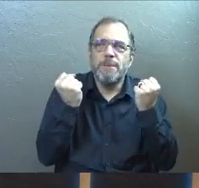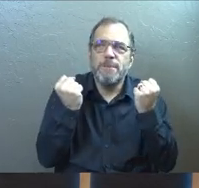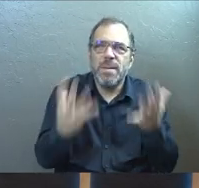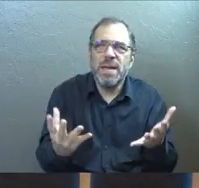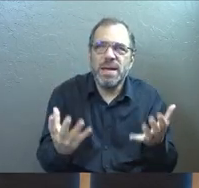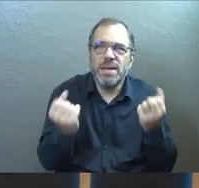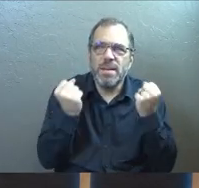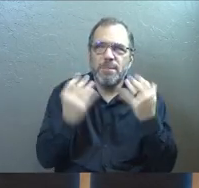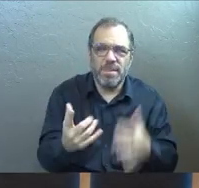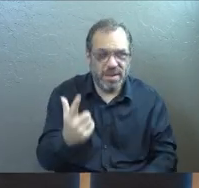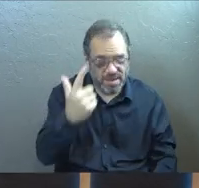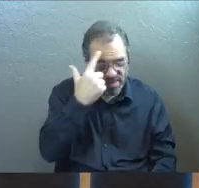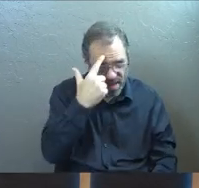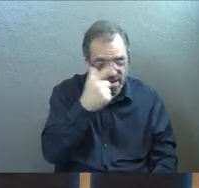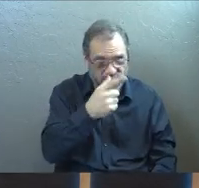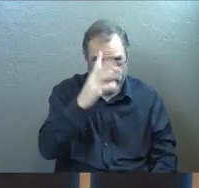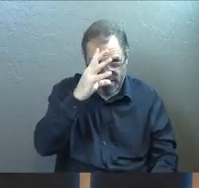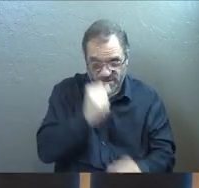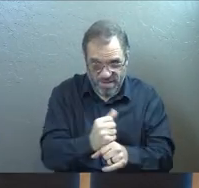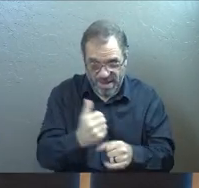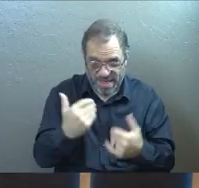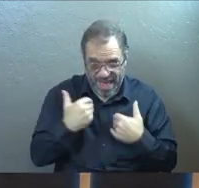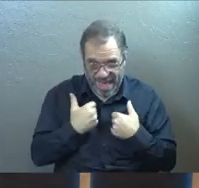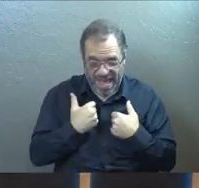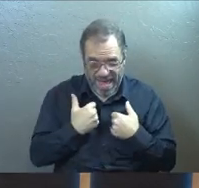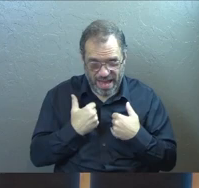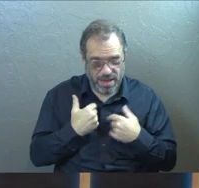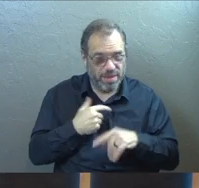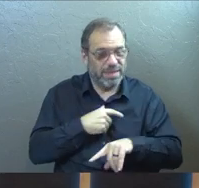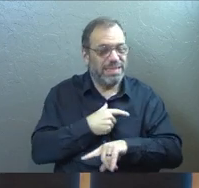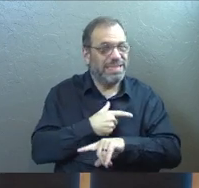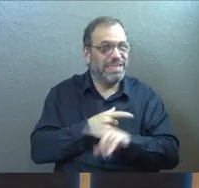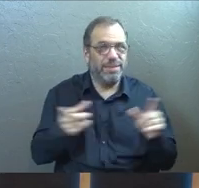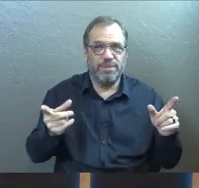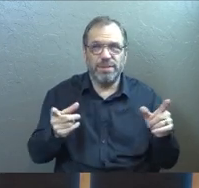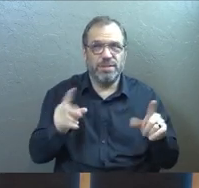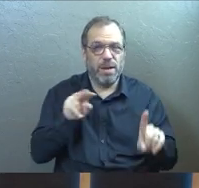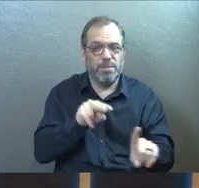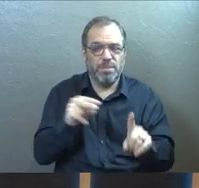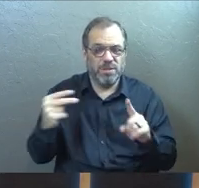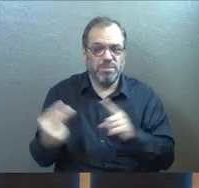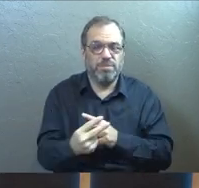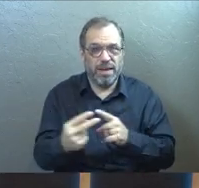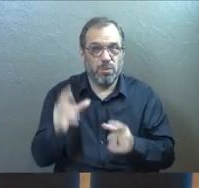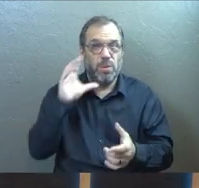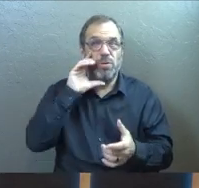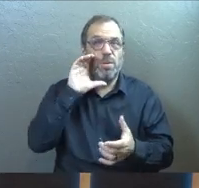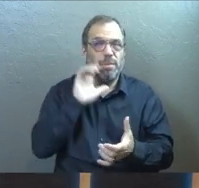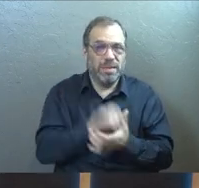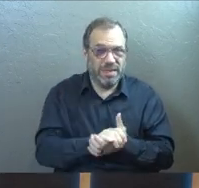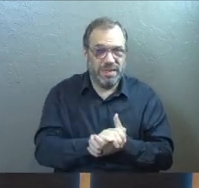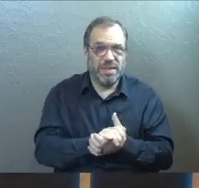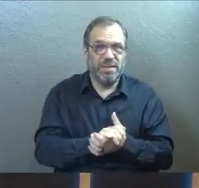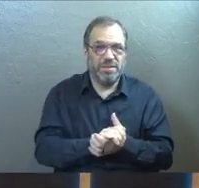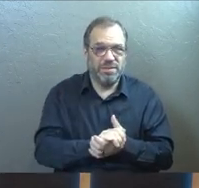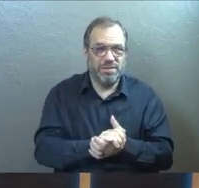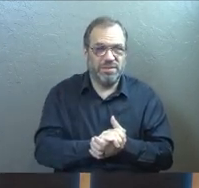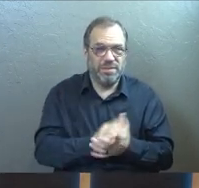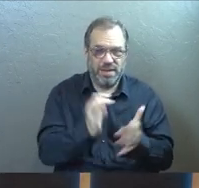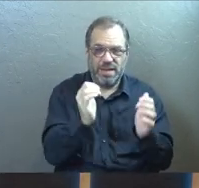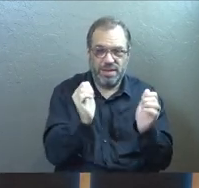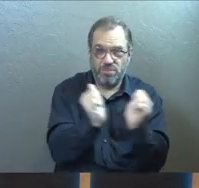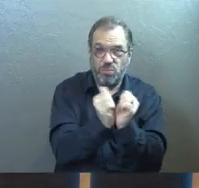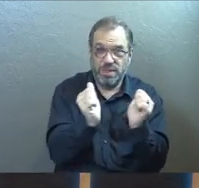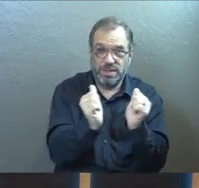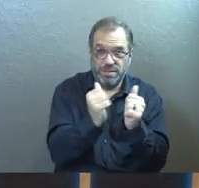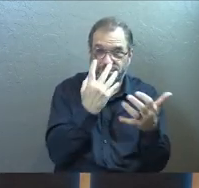thought they had a faith, but it went to a whole new place when you've got to believe in the face of imprisonment